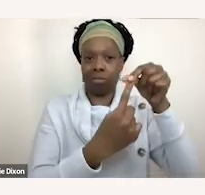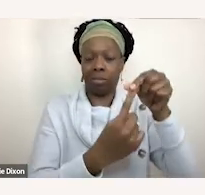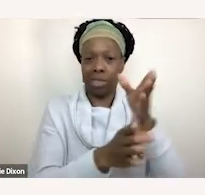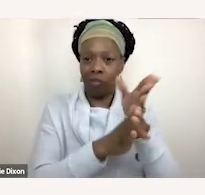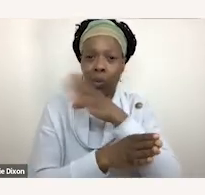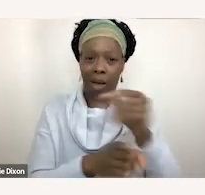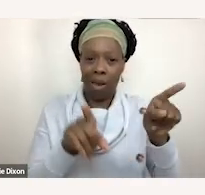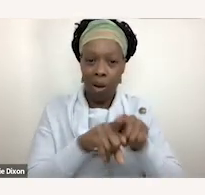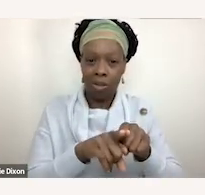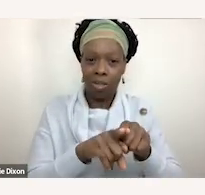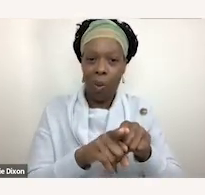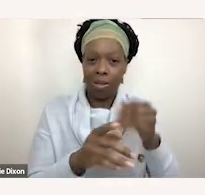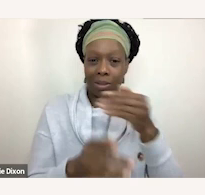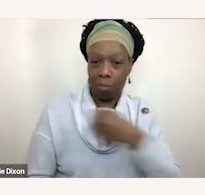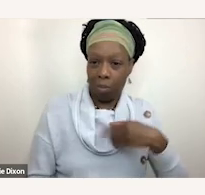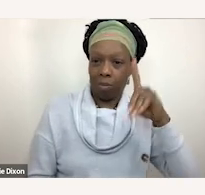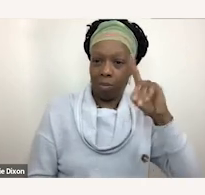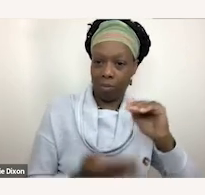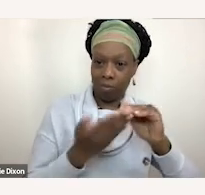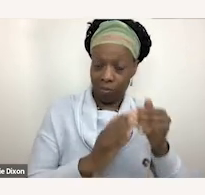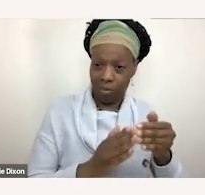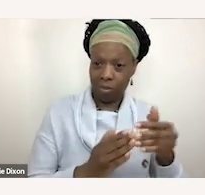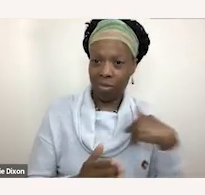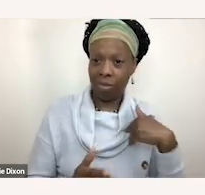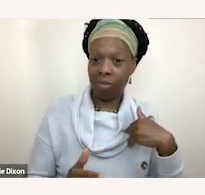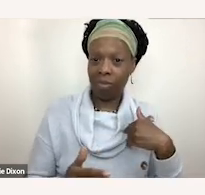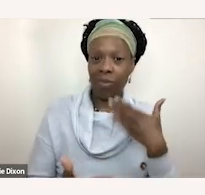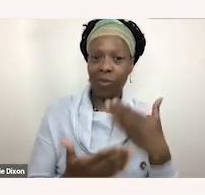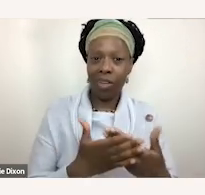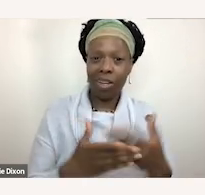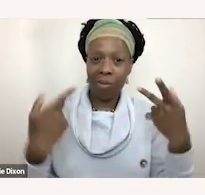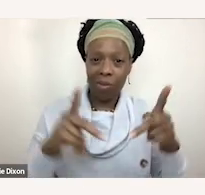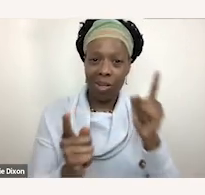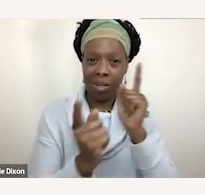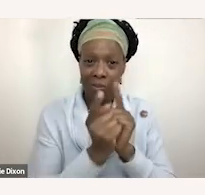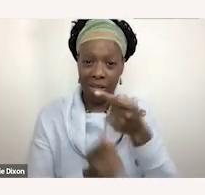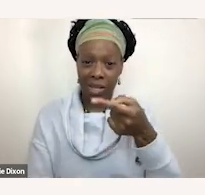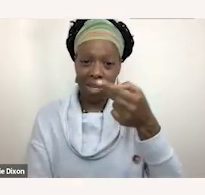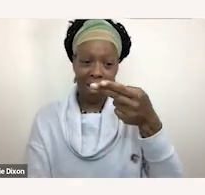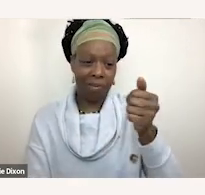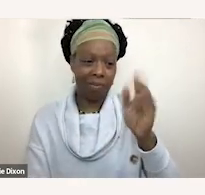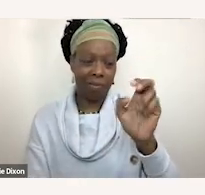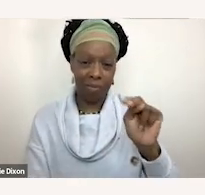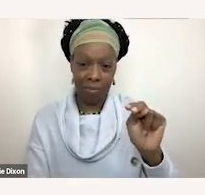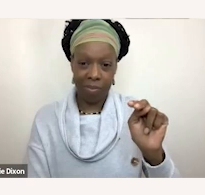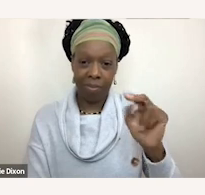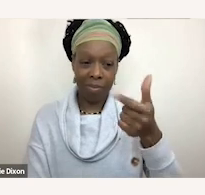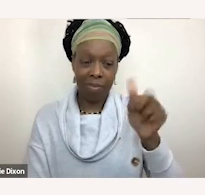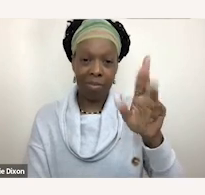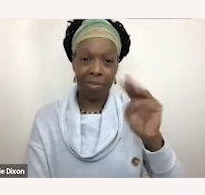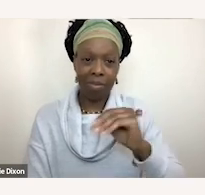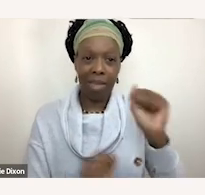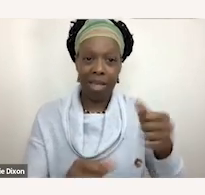So I've had the really fortunate experience of actually meeting Habengurma and listening to her speak. And